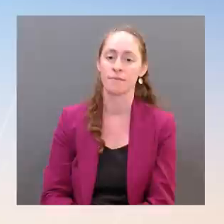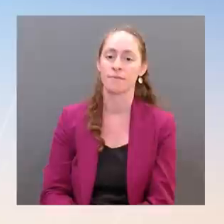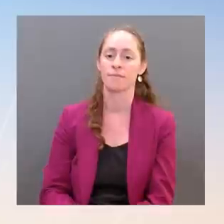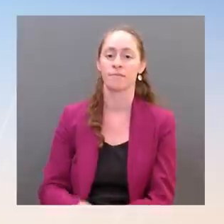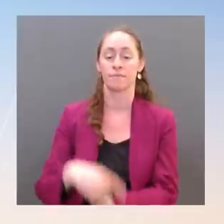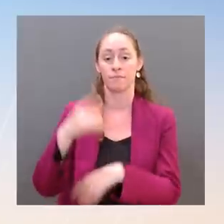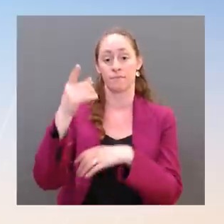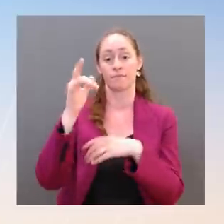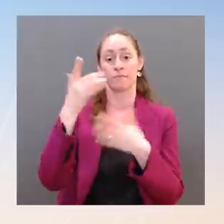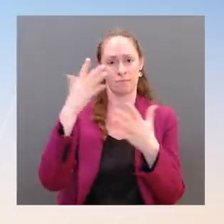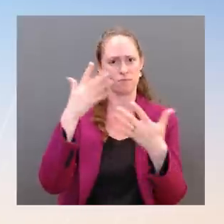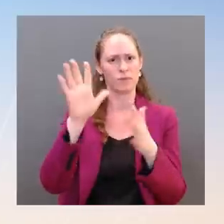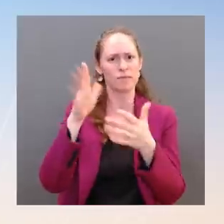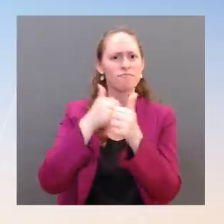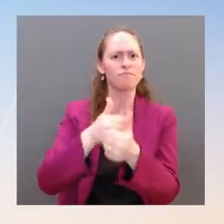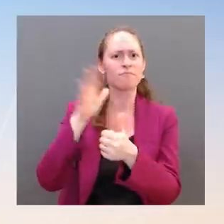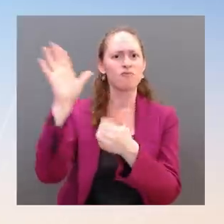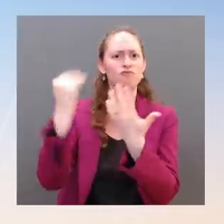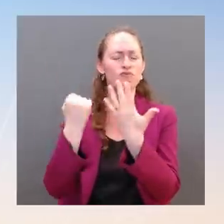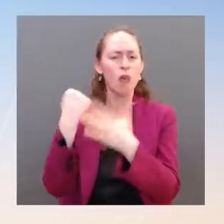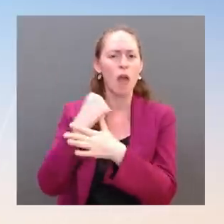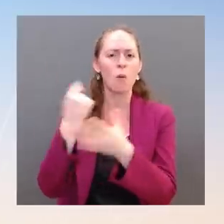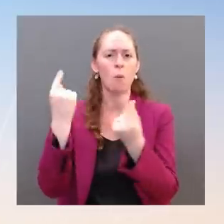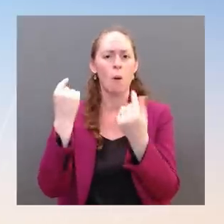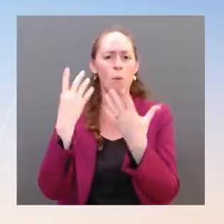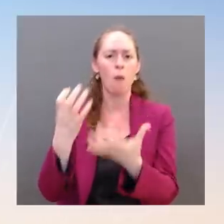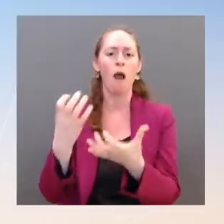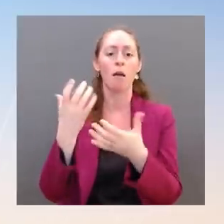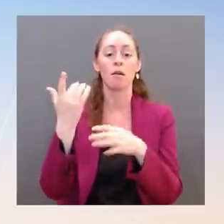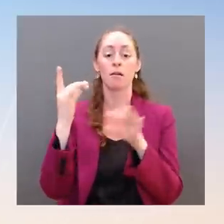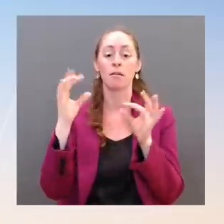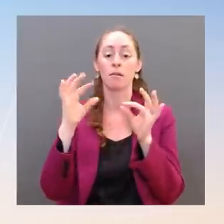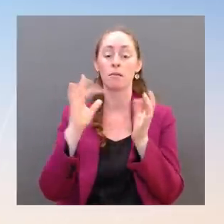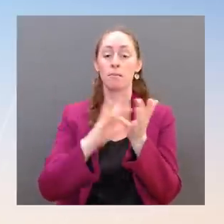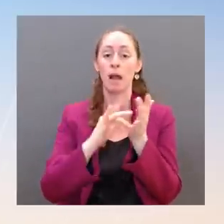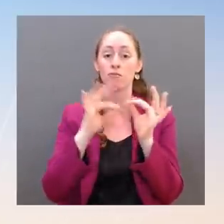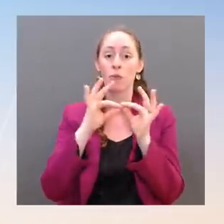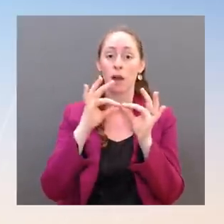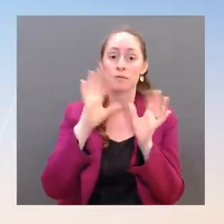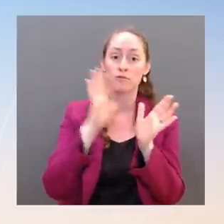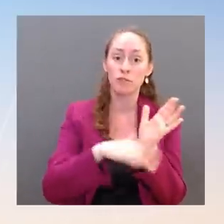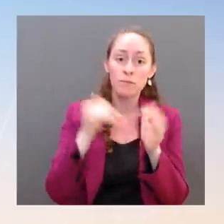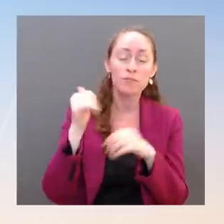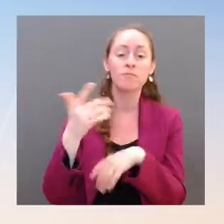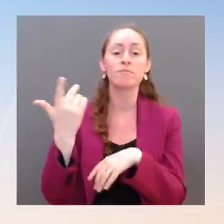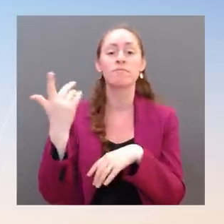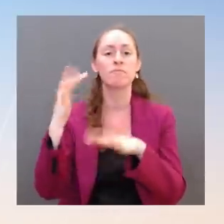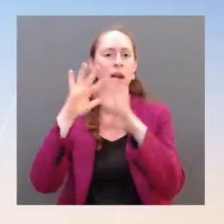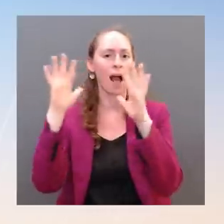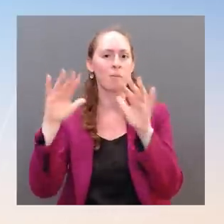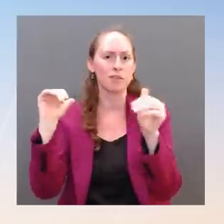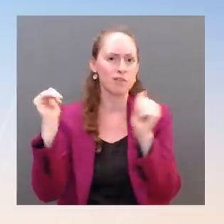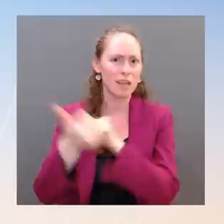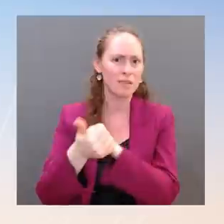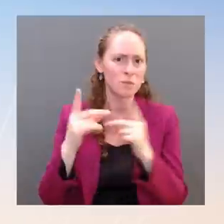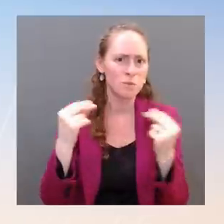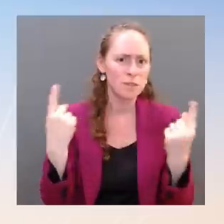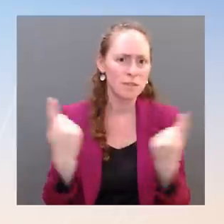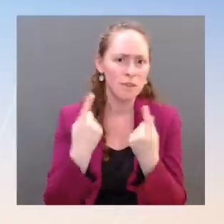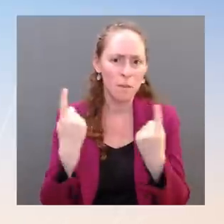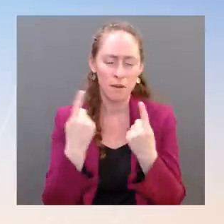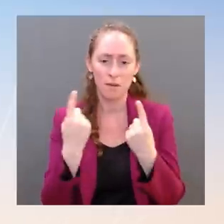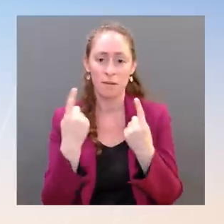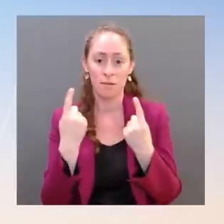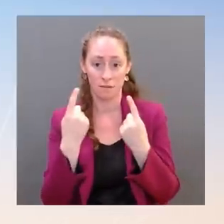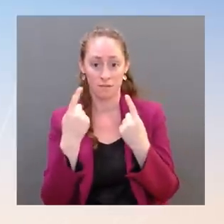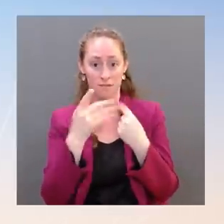of prescription drugs and tackling climate change and the fossil fuel pledge. Her support for President Biden extends back to 2020